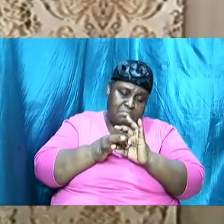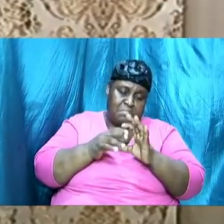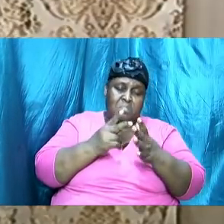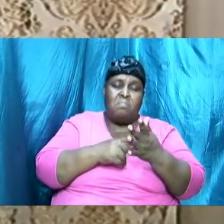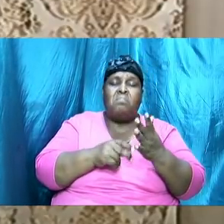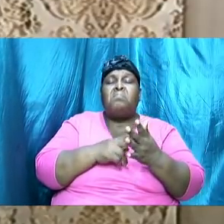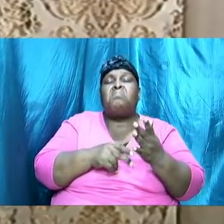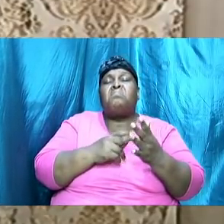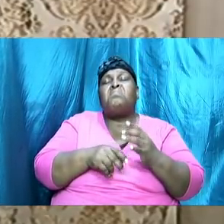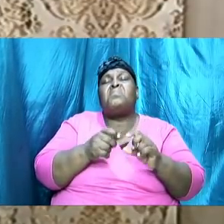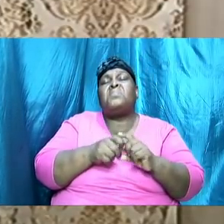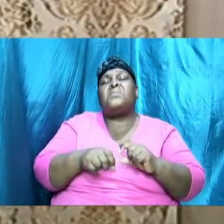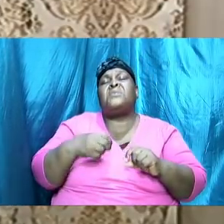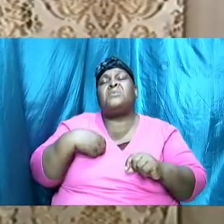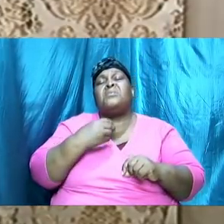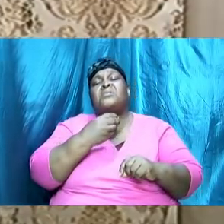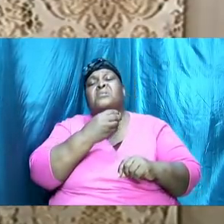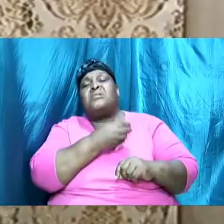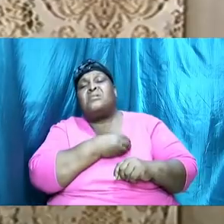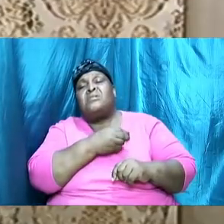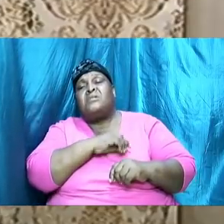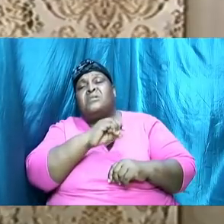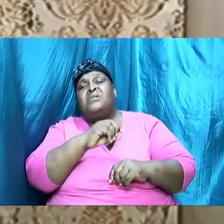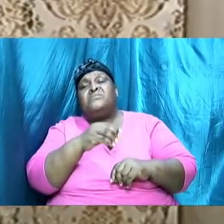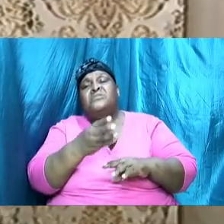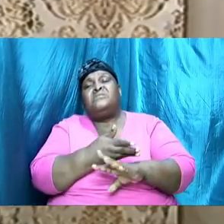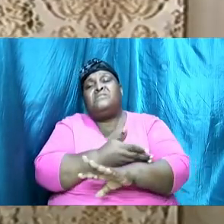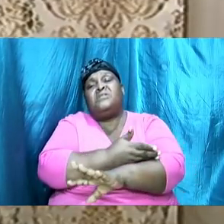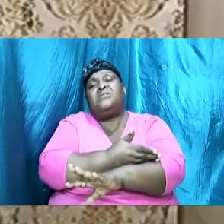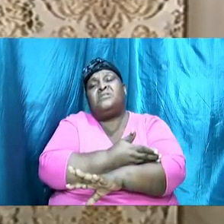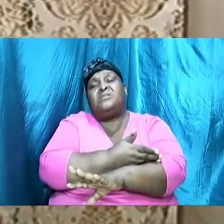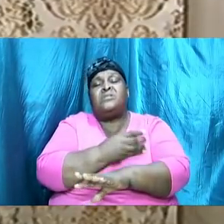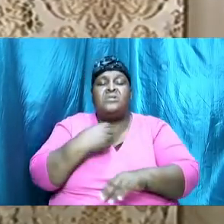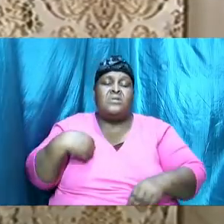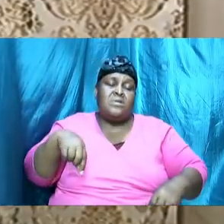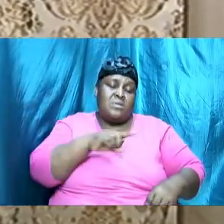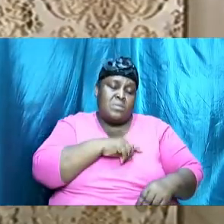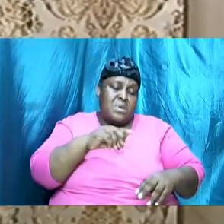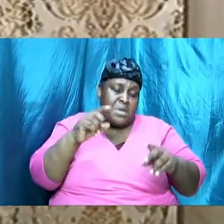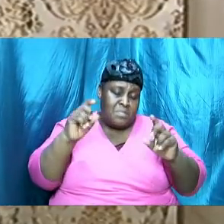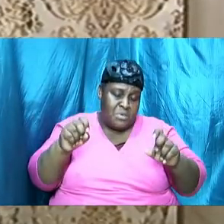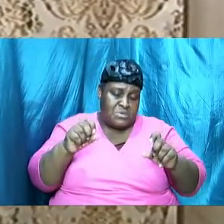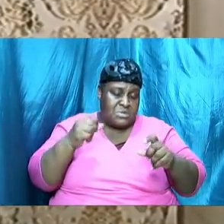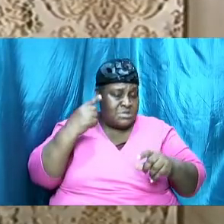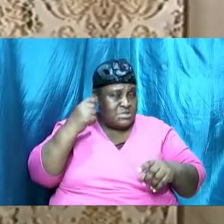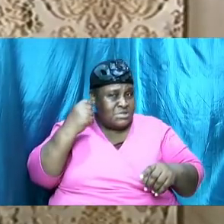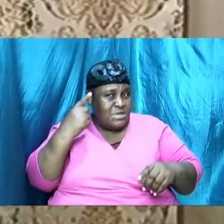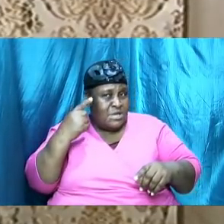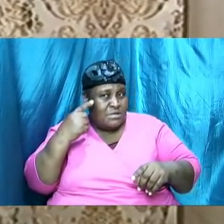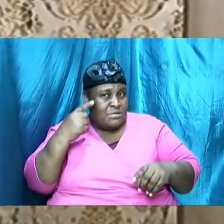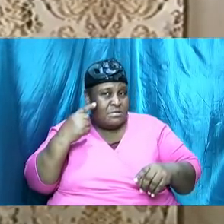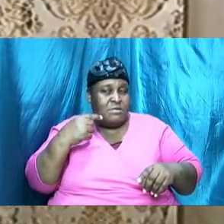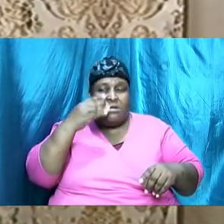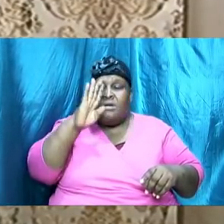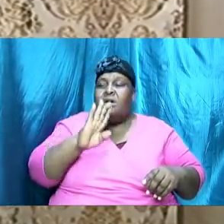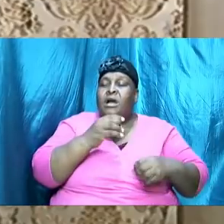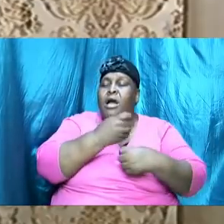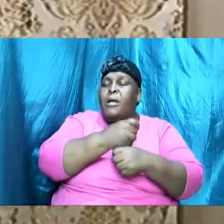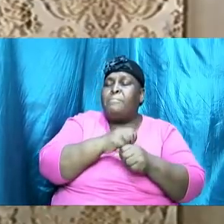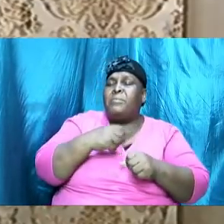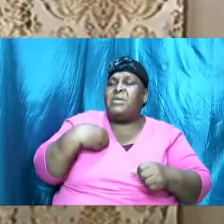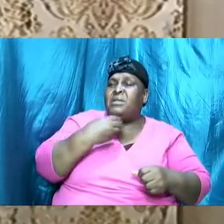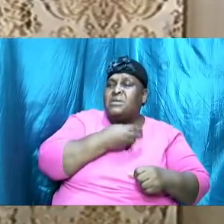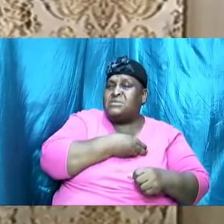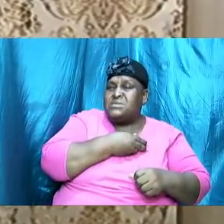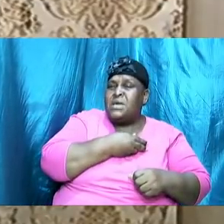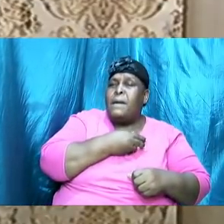construct, and we must understand that. And the God that made us, made